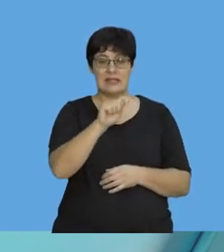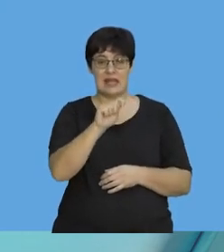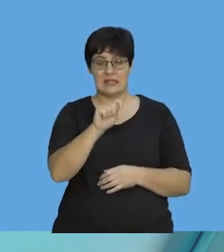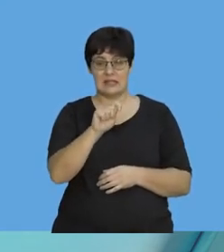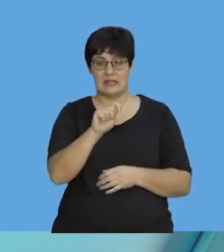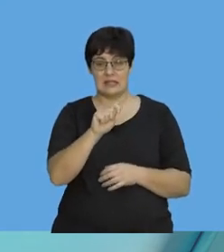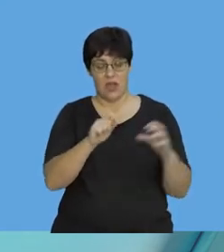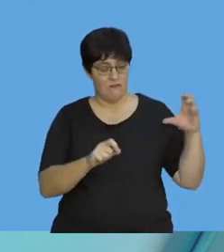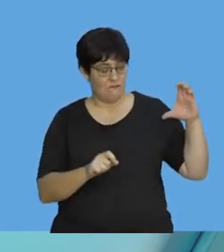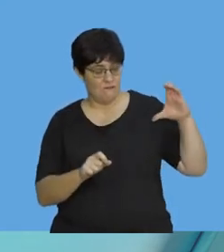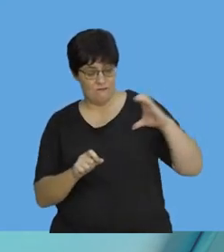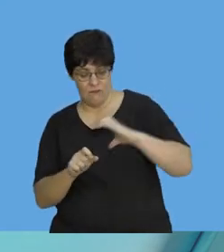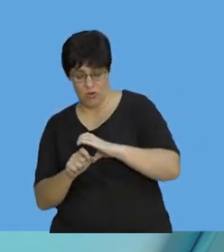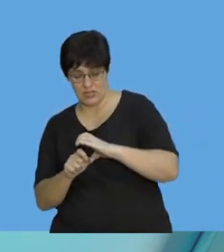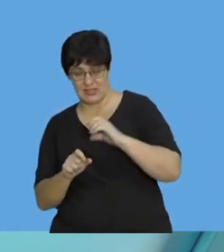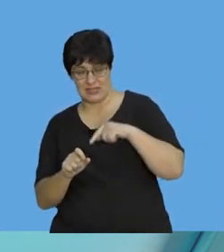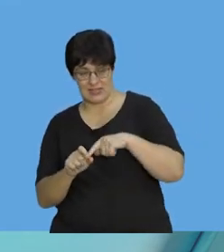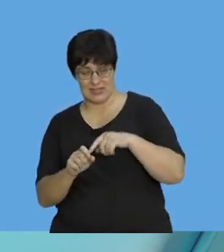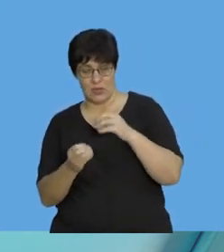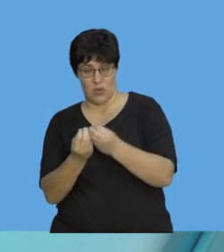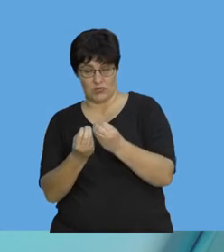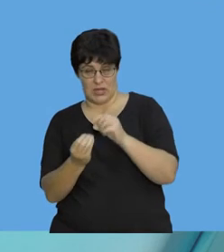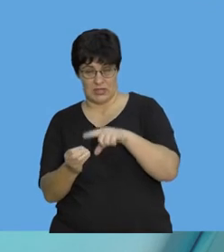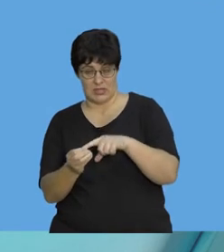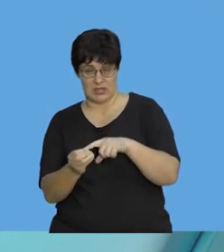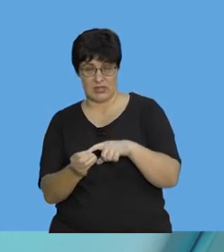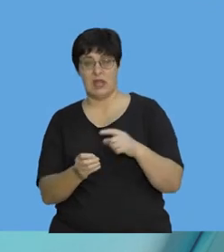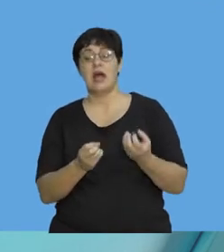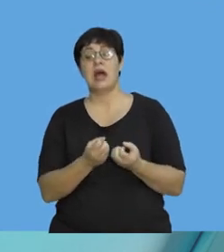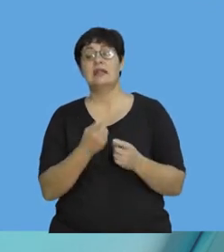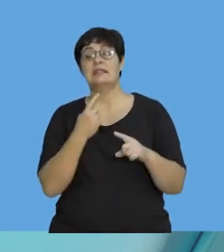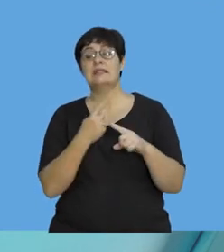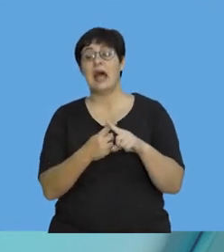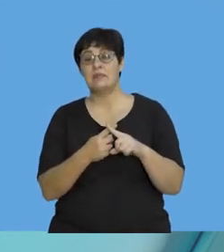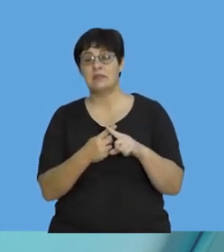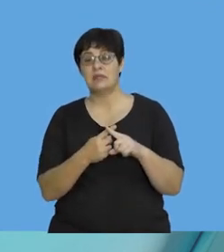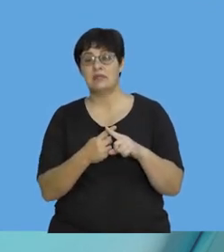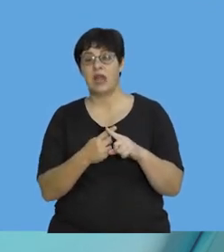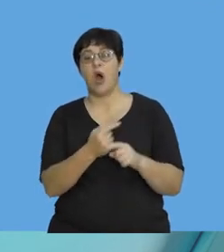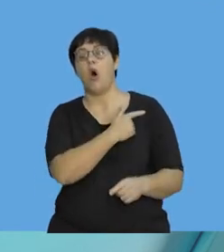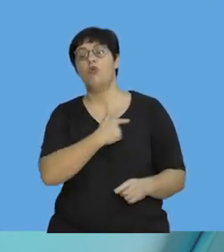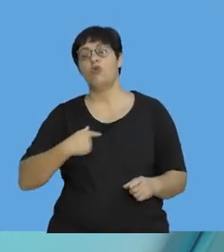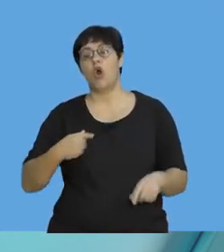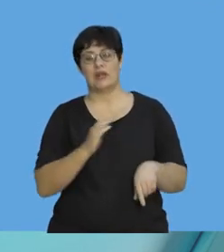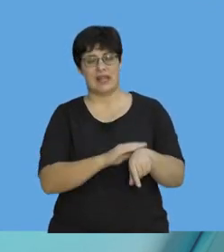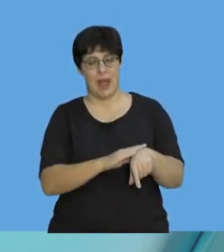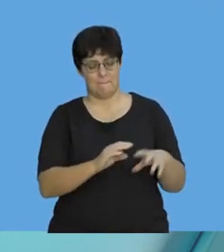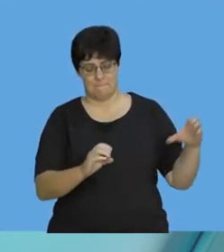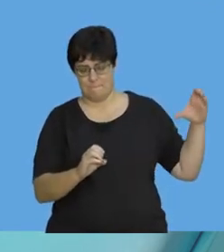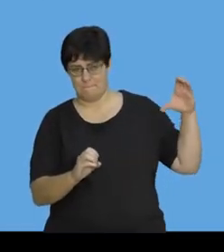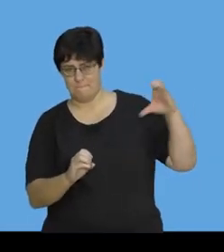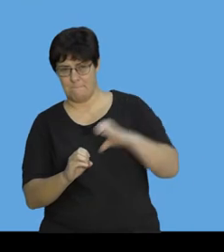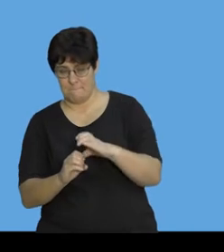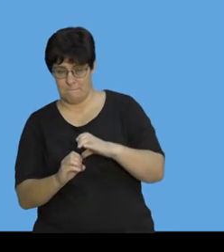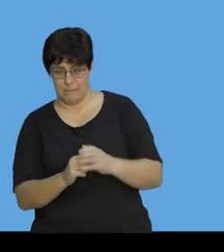on the object multiplied by the time it takes for that force to be exerted, which is quite